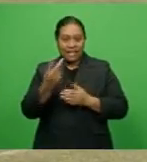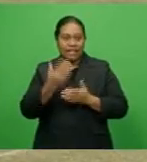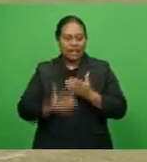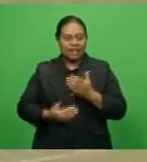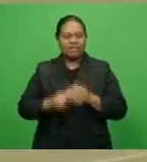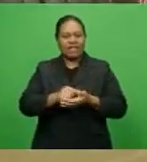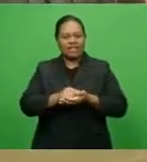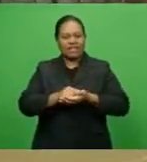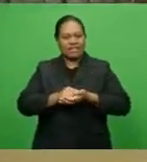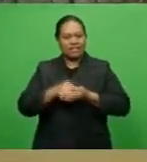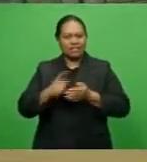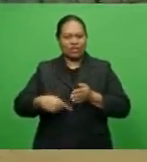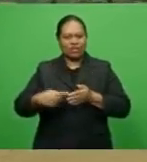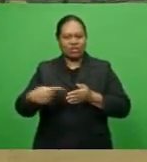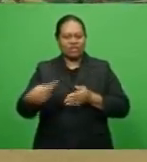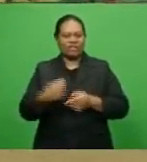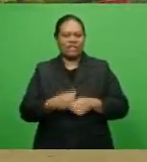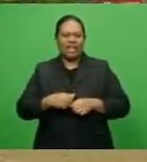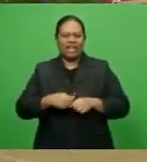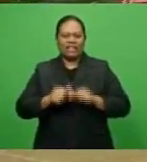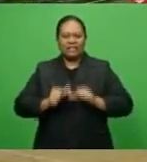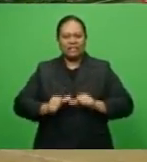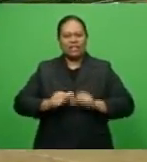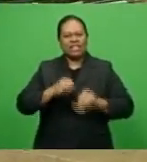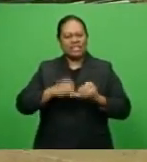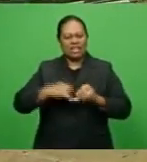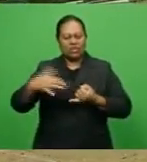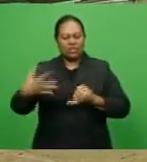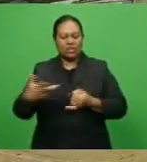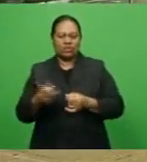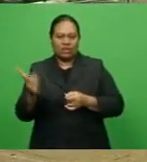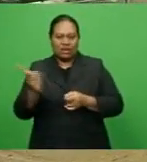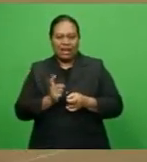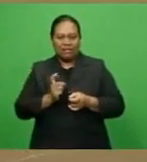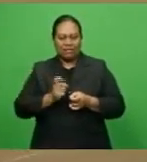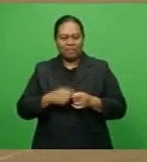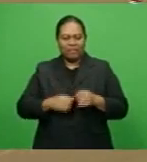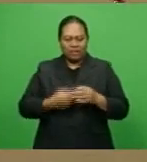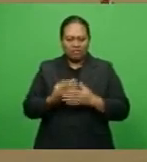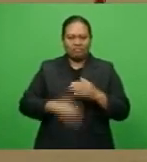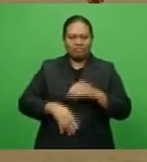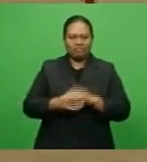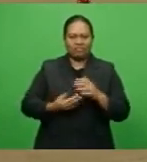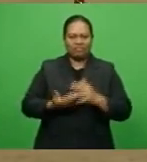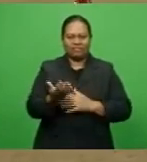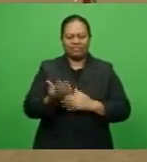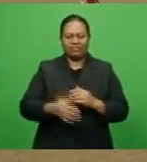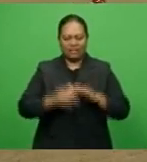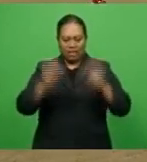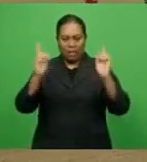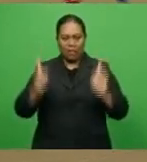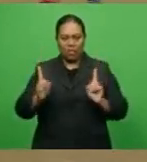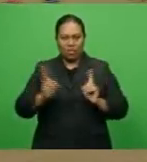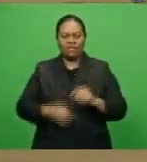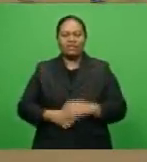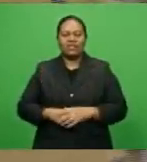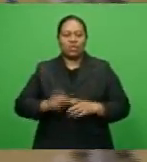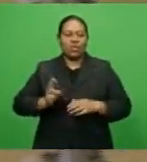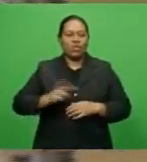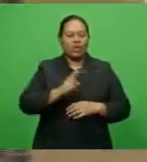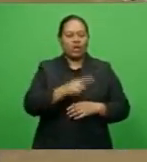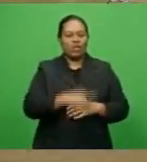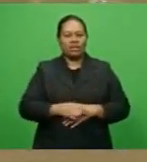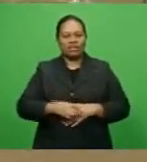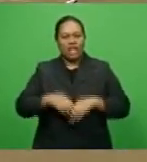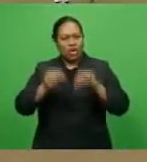maintained their defense with goalie Seniru Simbokini stepping up to hold the fort in the 18-yard box. Rewa football head coach